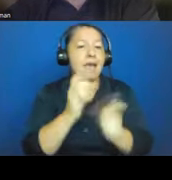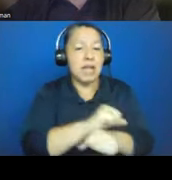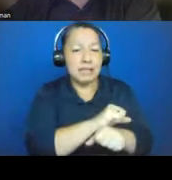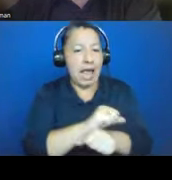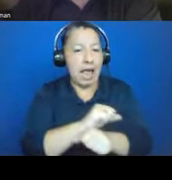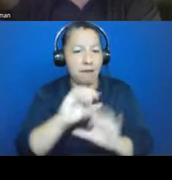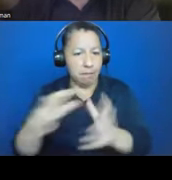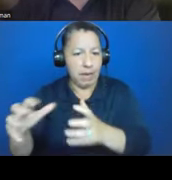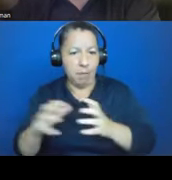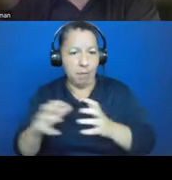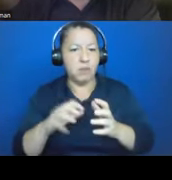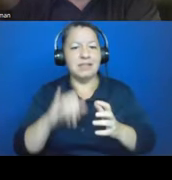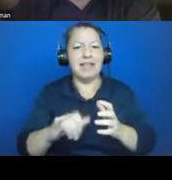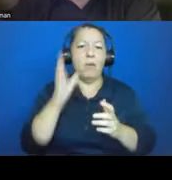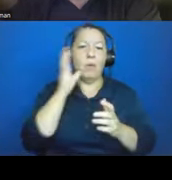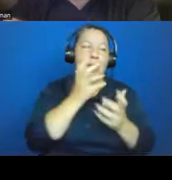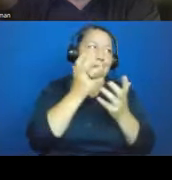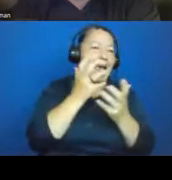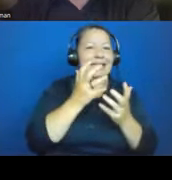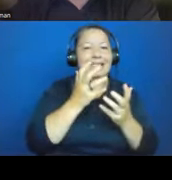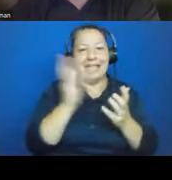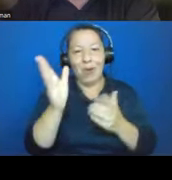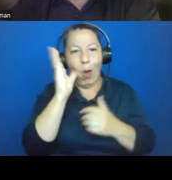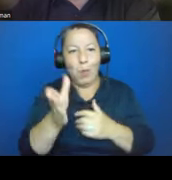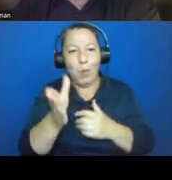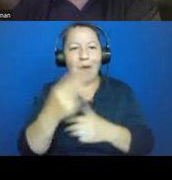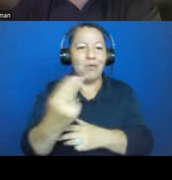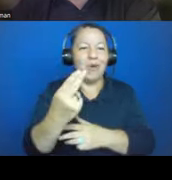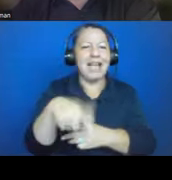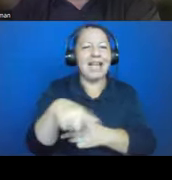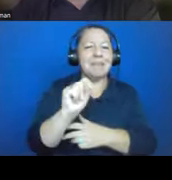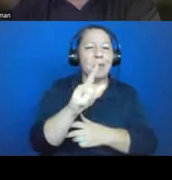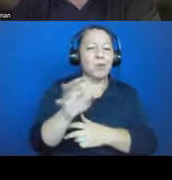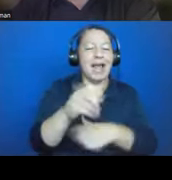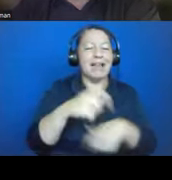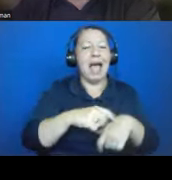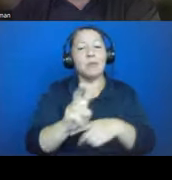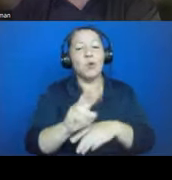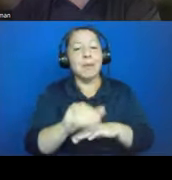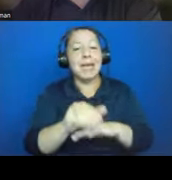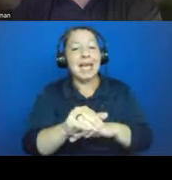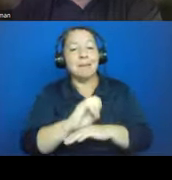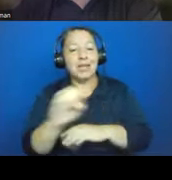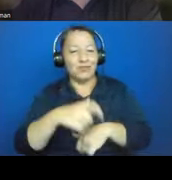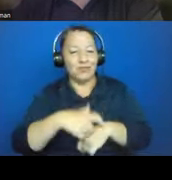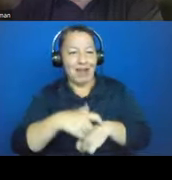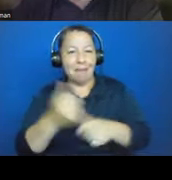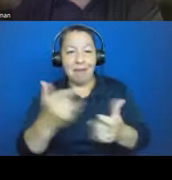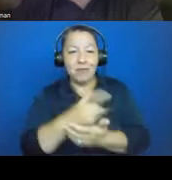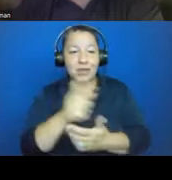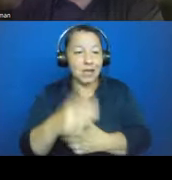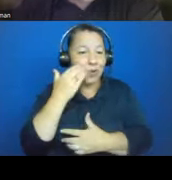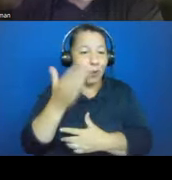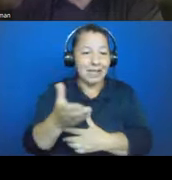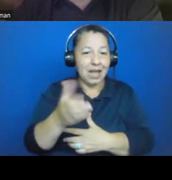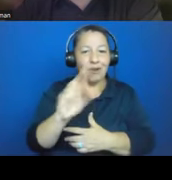Thursday, September 29th at 2 p.m. Everything you need to know for registration is at archaeological.org slash slash